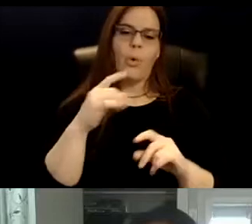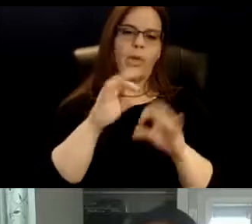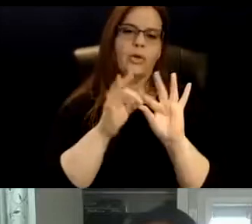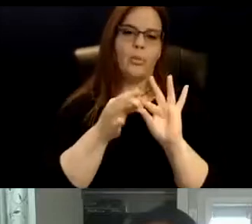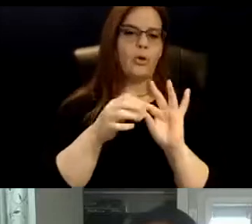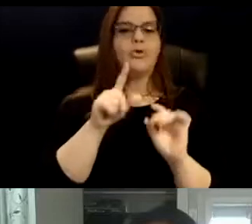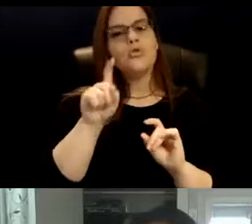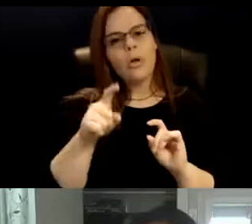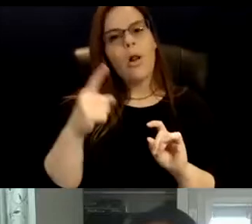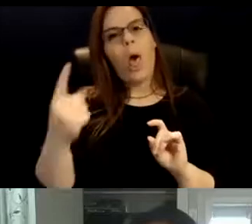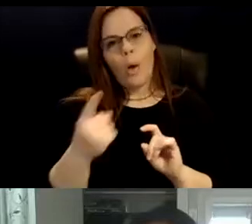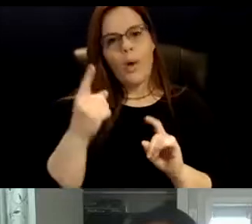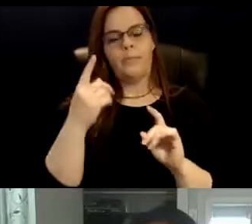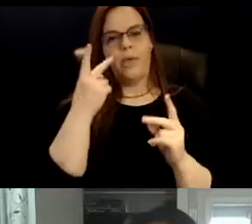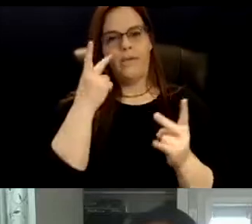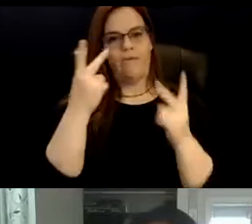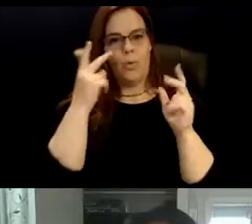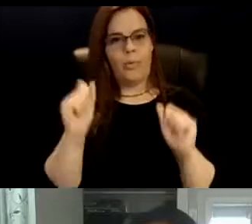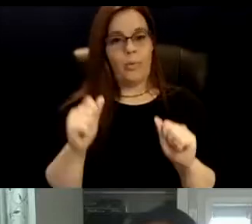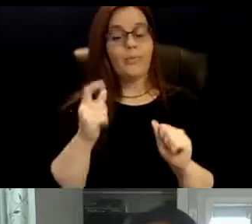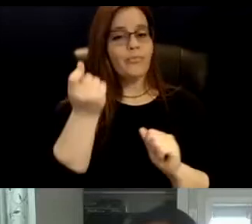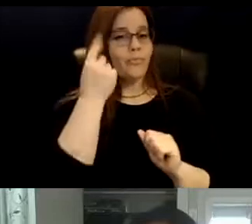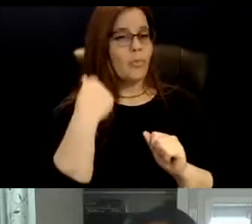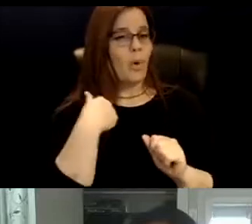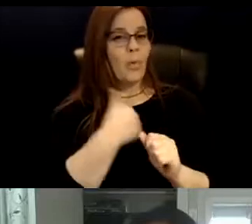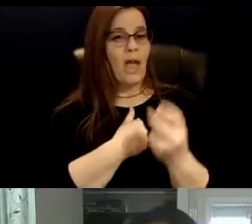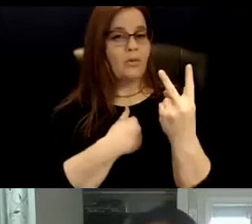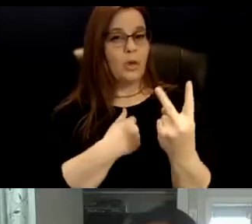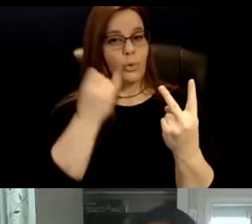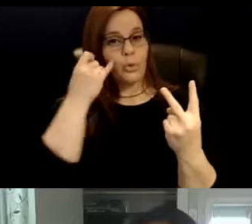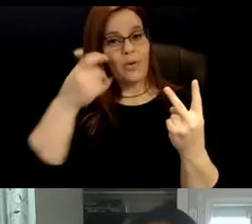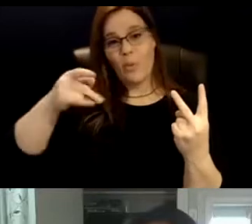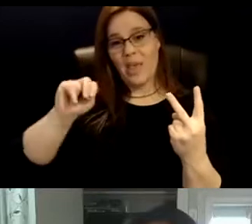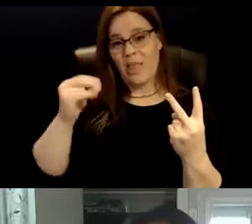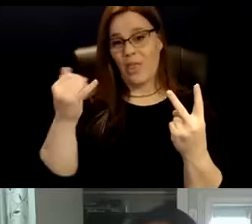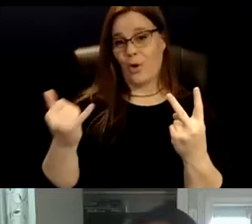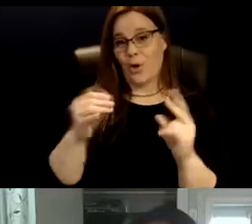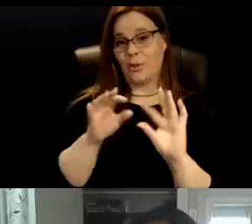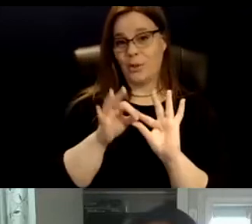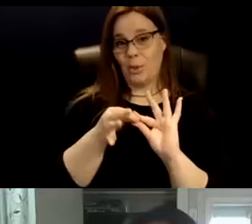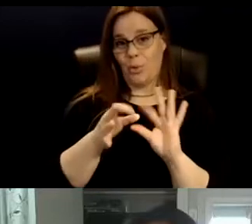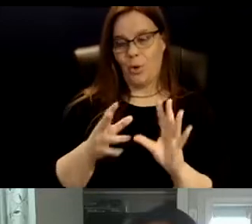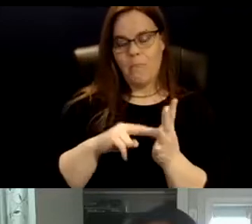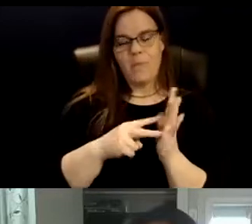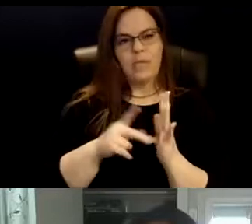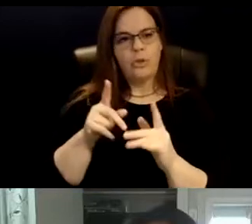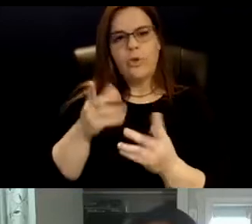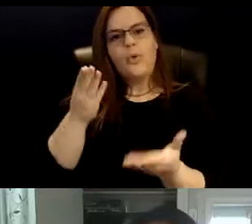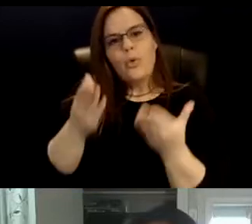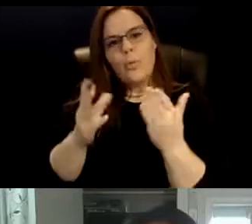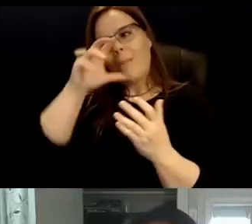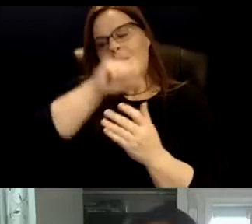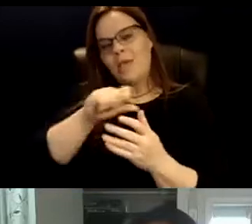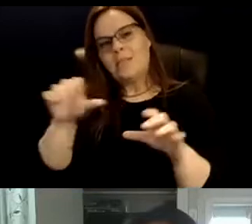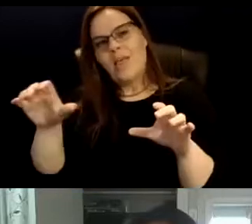pin them. Please know that we have two interpreters, so if you pin the current interpreter, it could prevent you from seeing the active interpreter